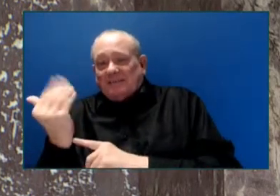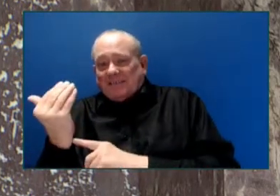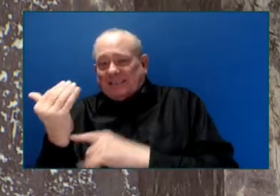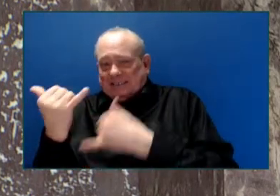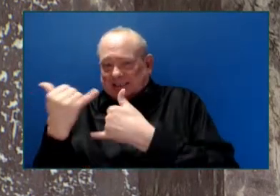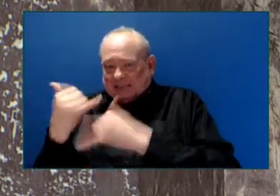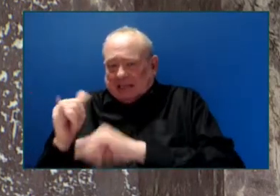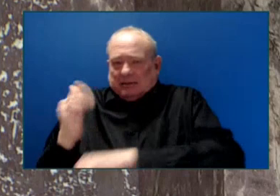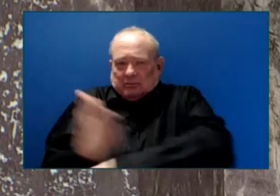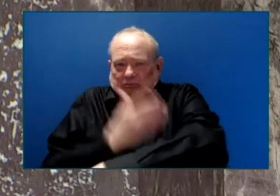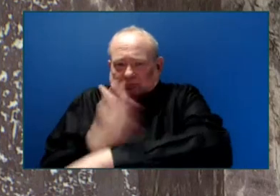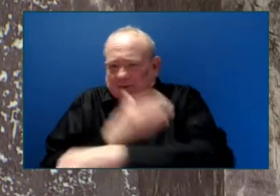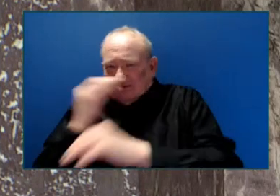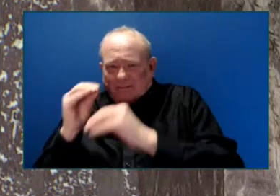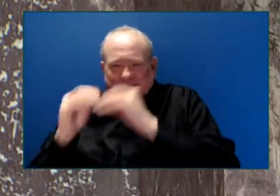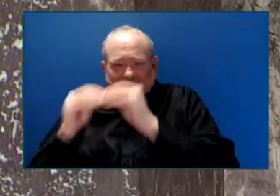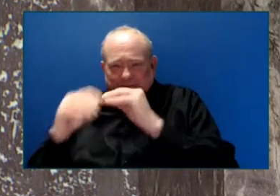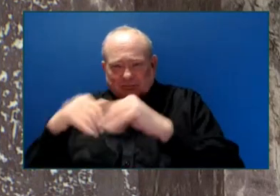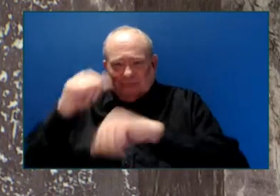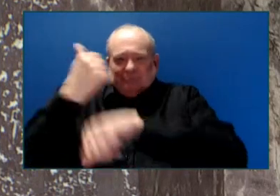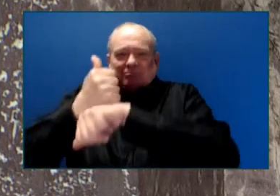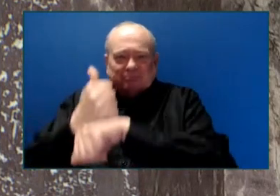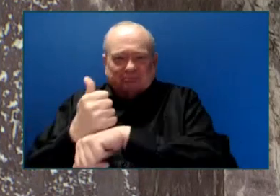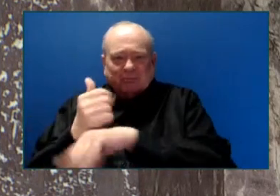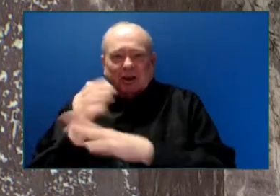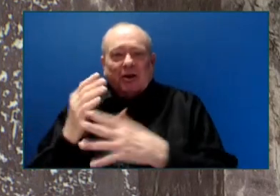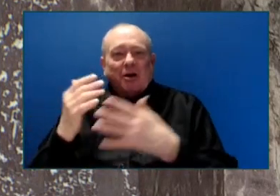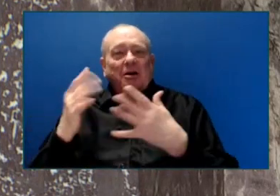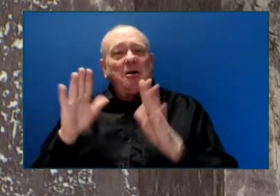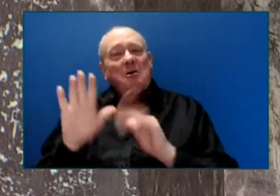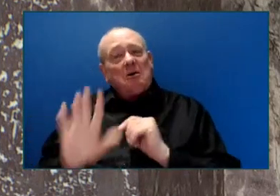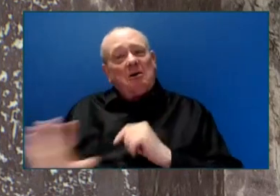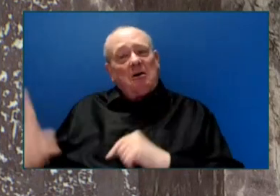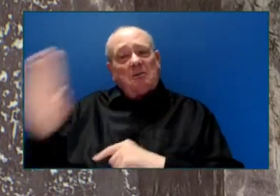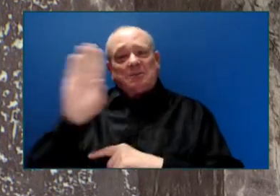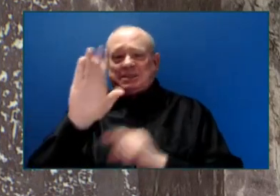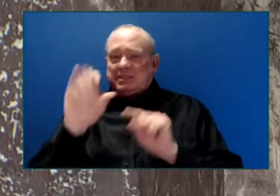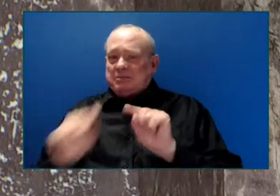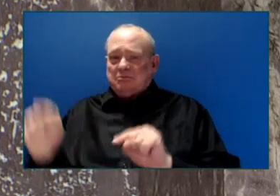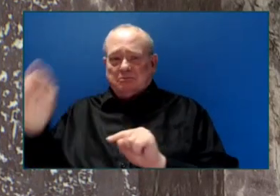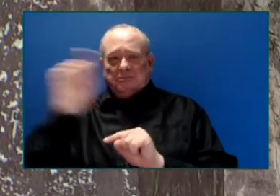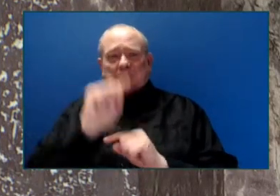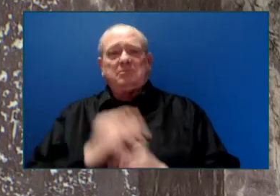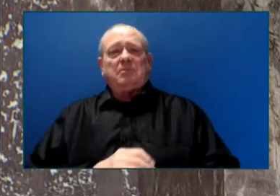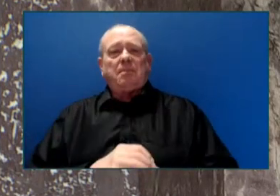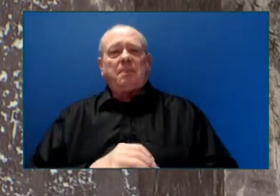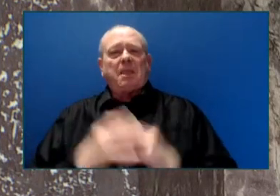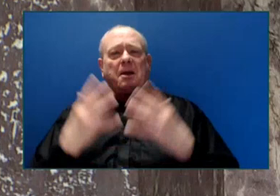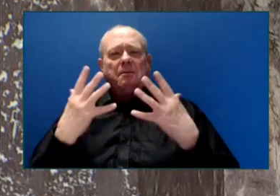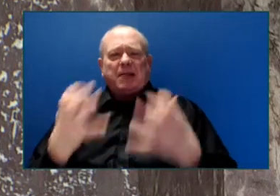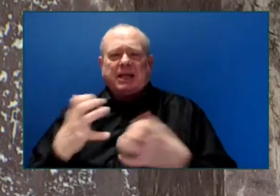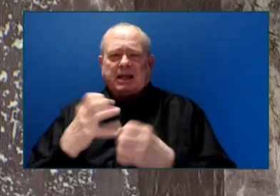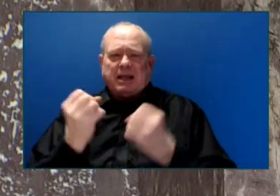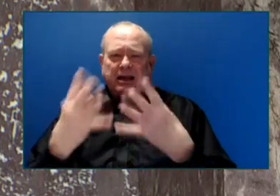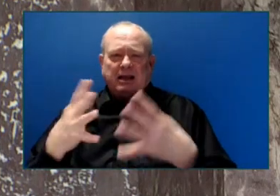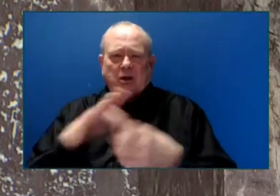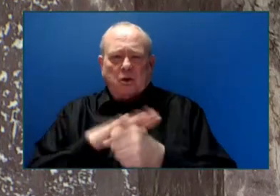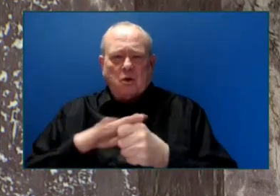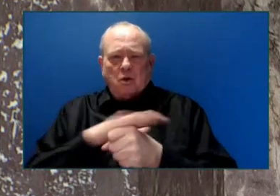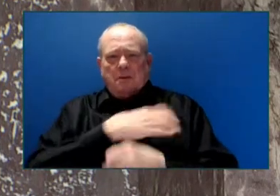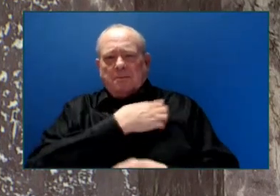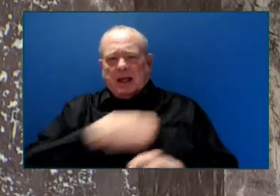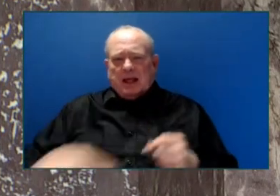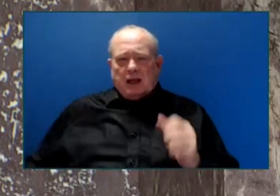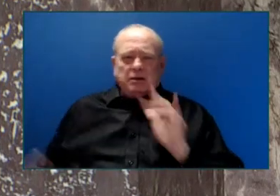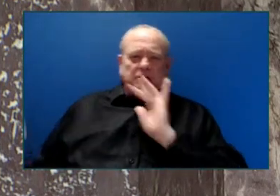That's what we're doing in every community, Honourable Speaker. Of course, I have local mayors coming to me all the time saying, I've got an innovative solution. I think this would